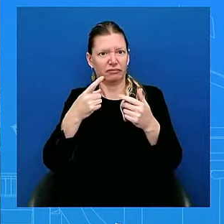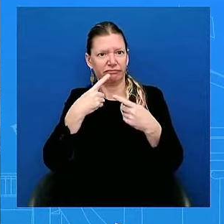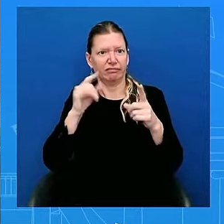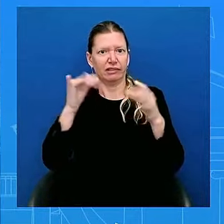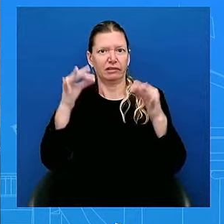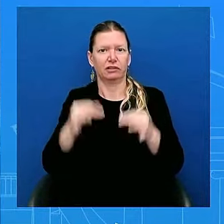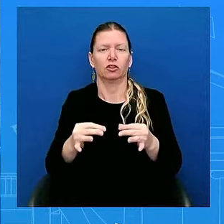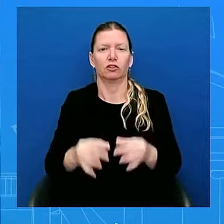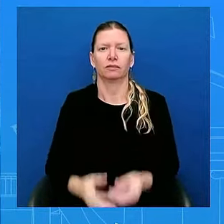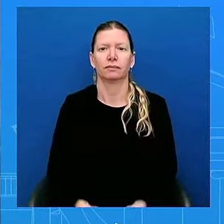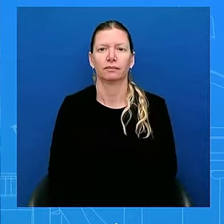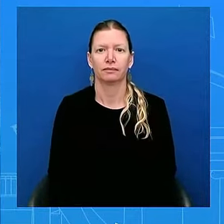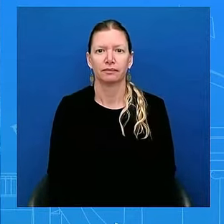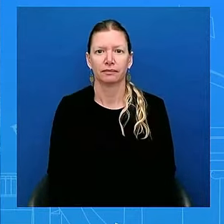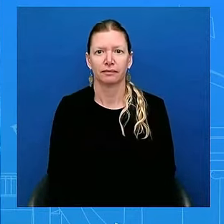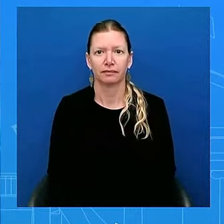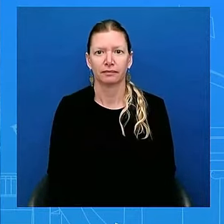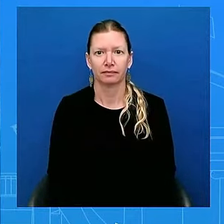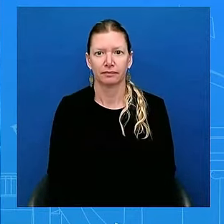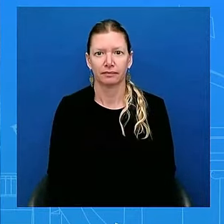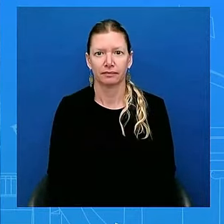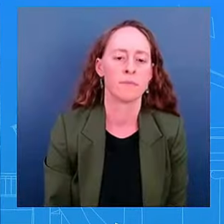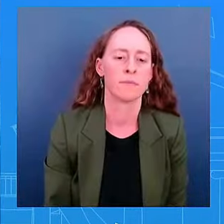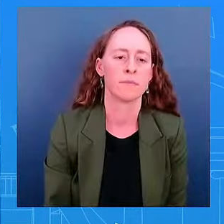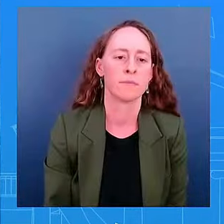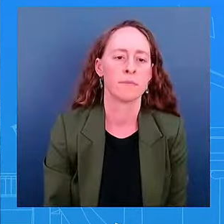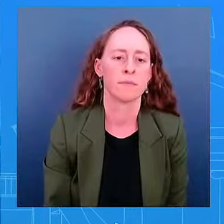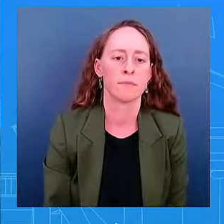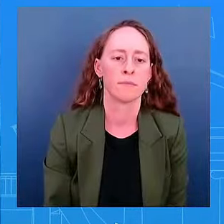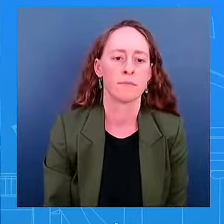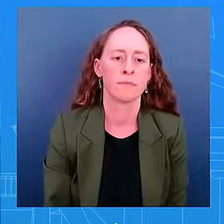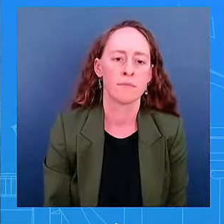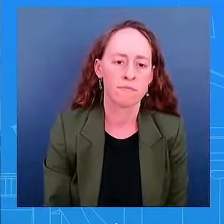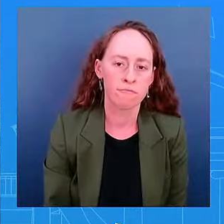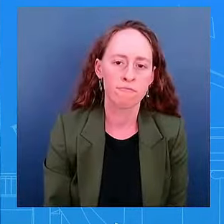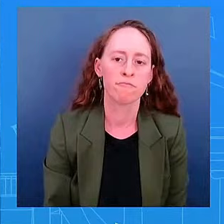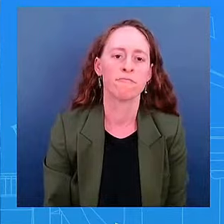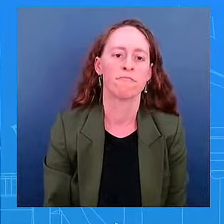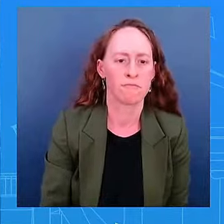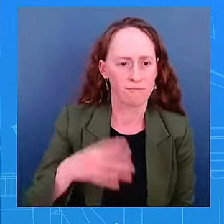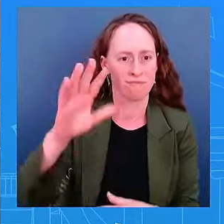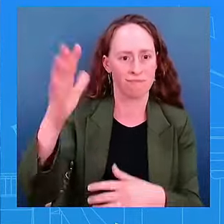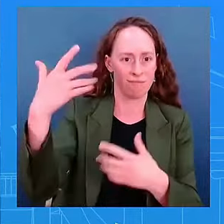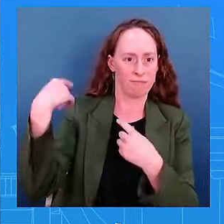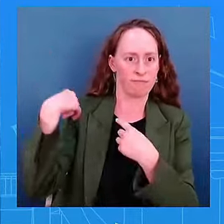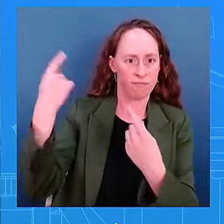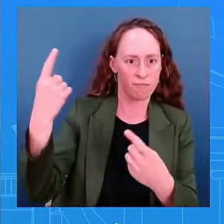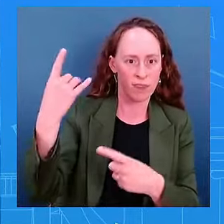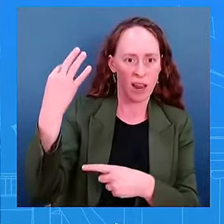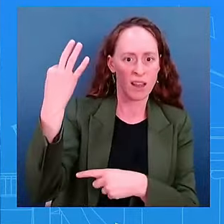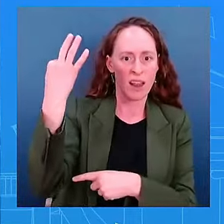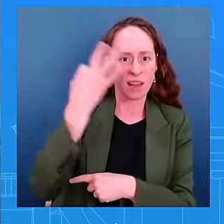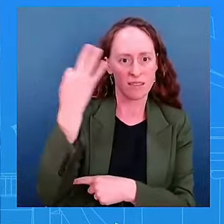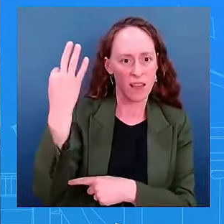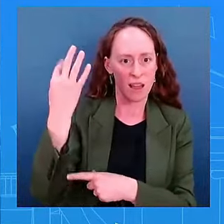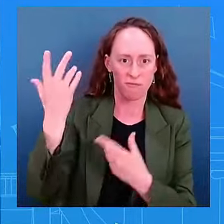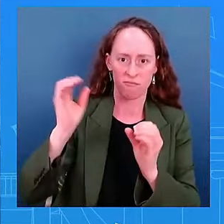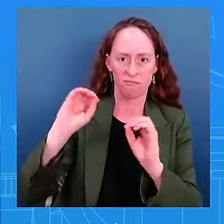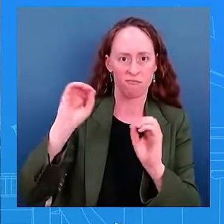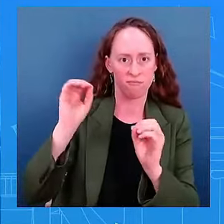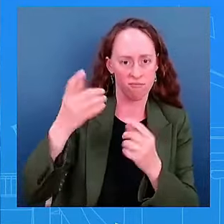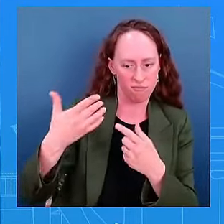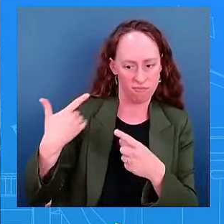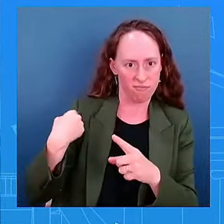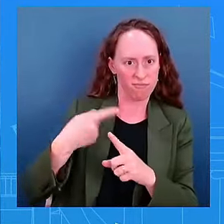us, to the press corps, it's been nine days since there's been a briefing. The president obviously published his letter officially on Sunday, withdrawing from the race.